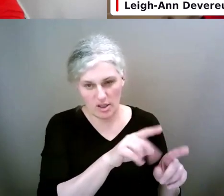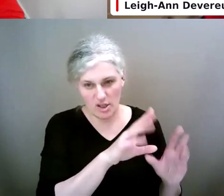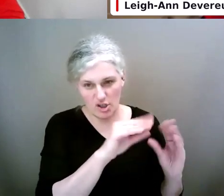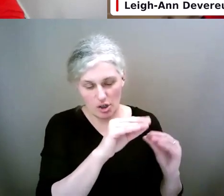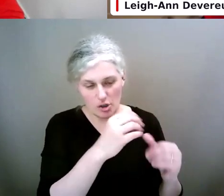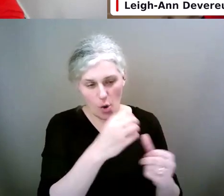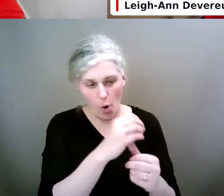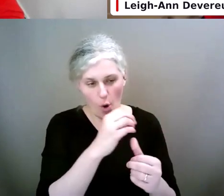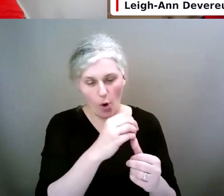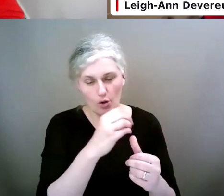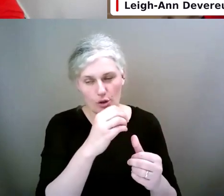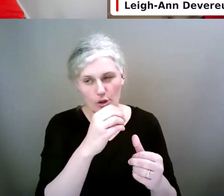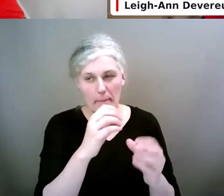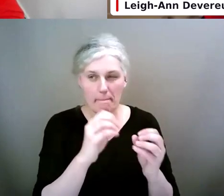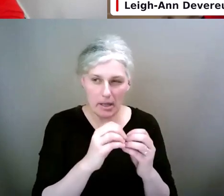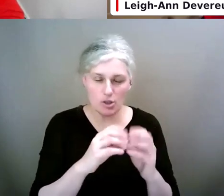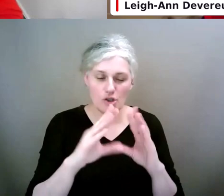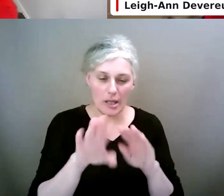other kids' parents.